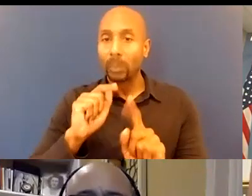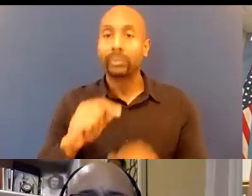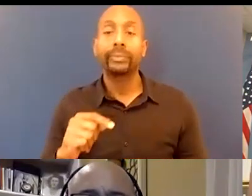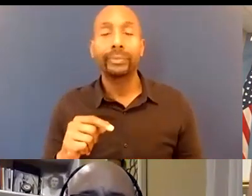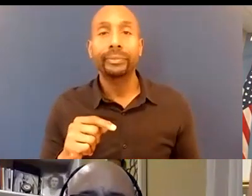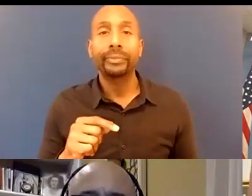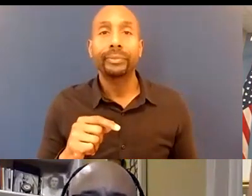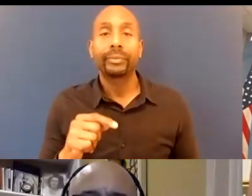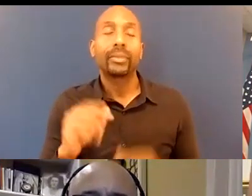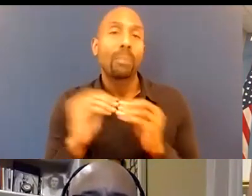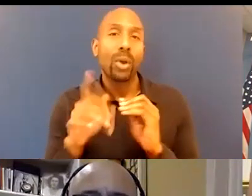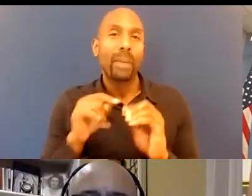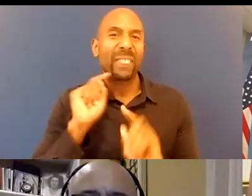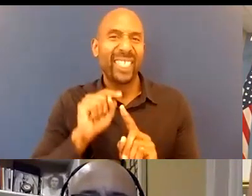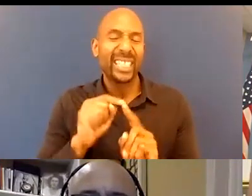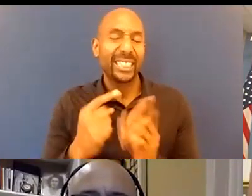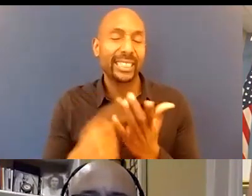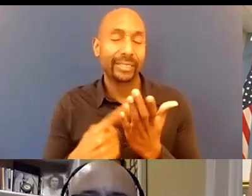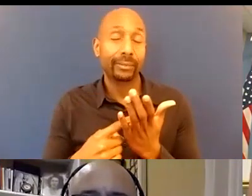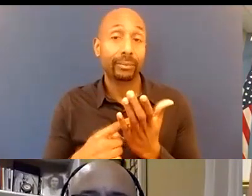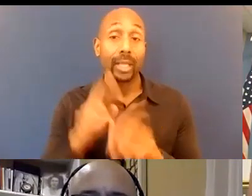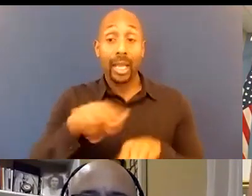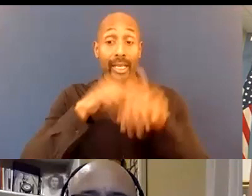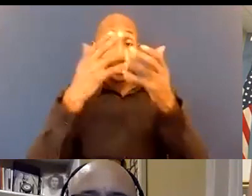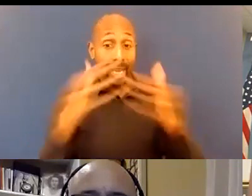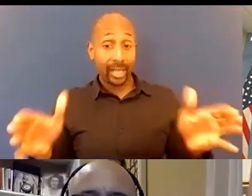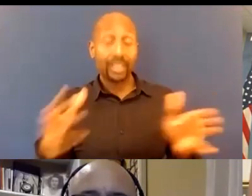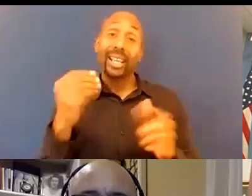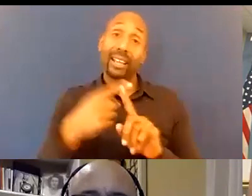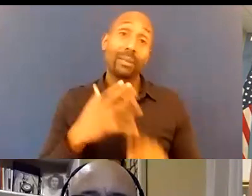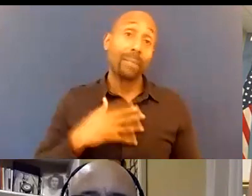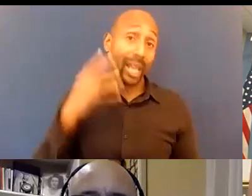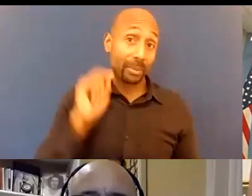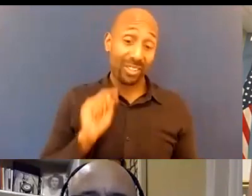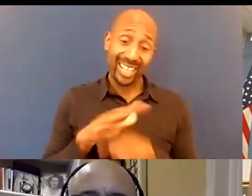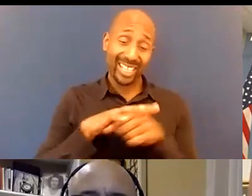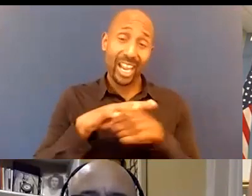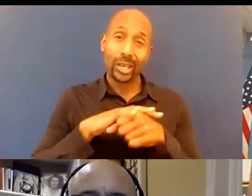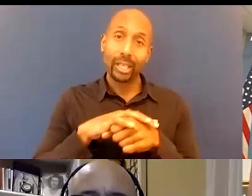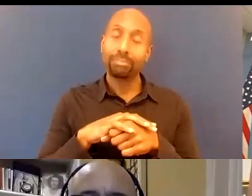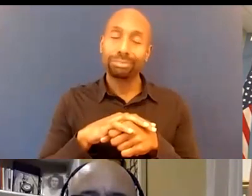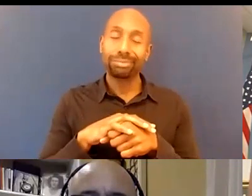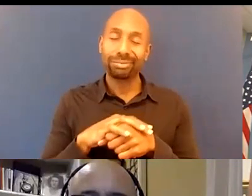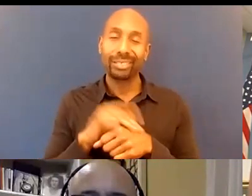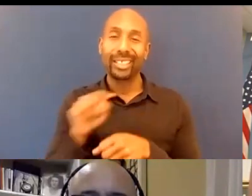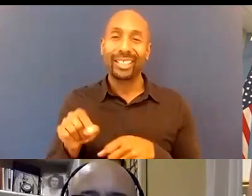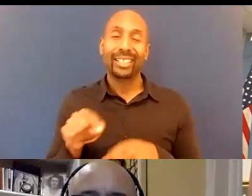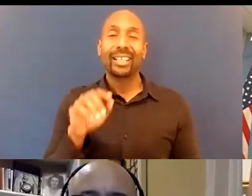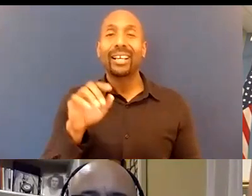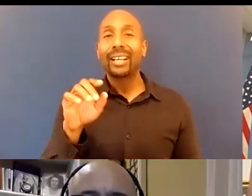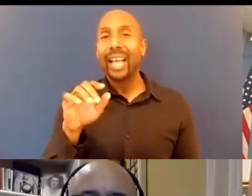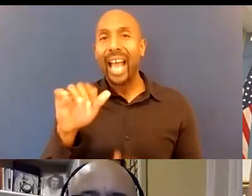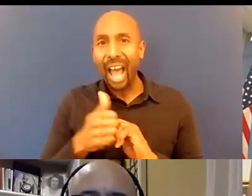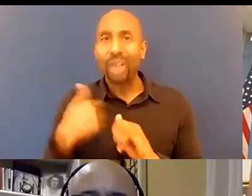this is one of the areas where we tend to get caught up on in terms of how do we